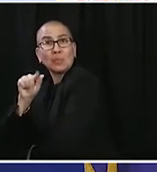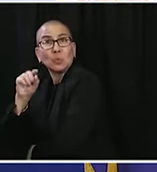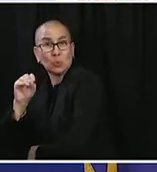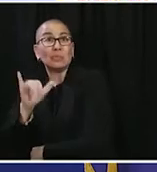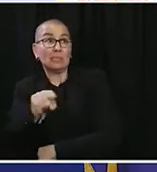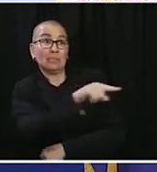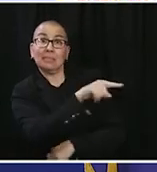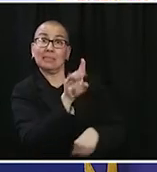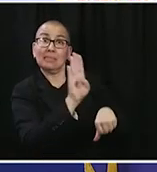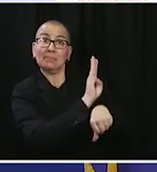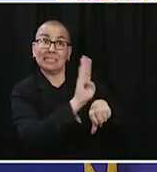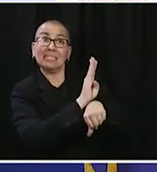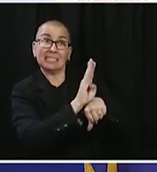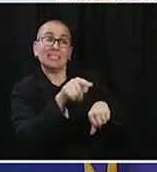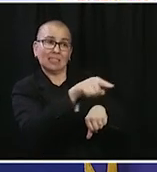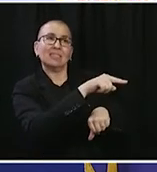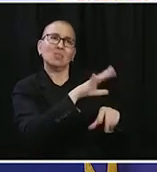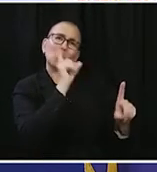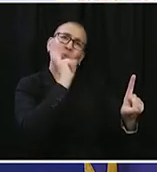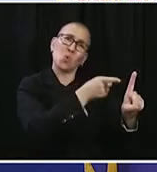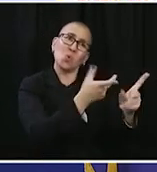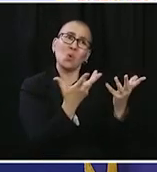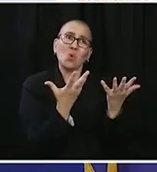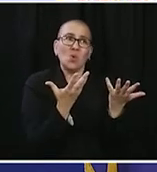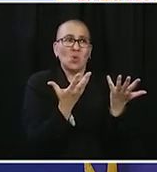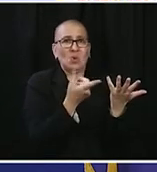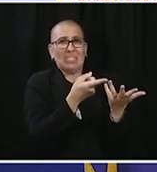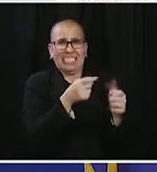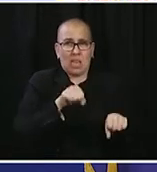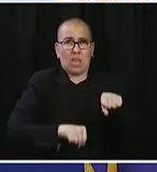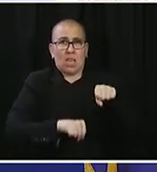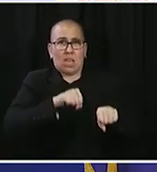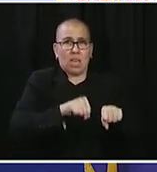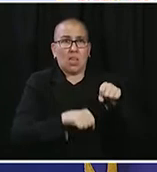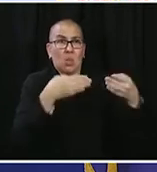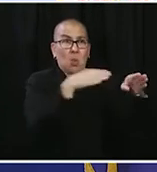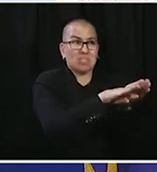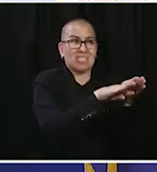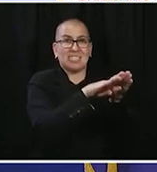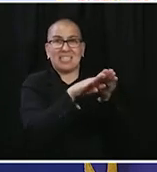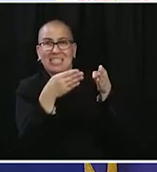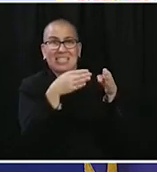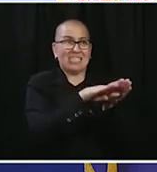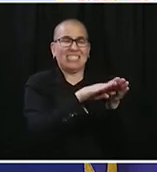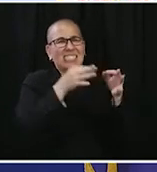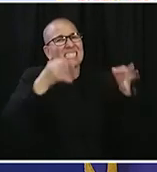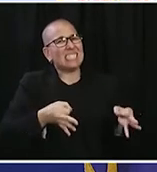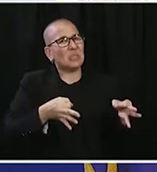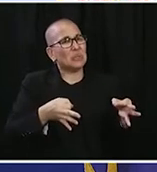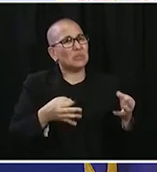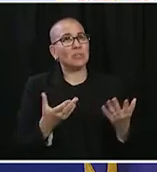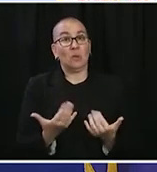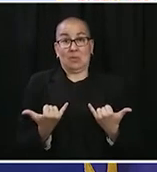had to do the right thing and were not able to do their trade. So what we're going to do is we're going to do cautiously, turn